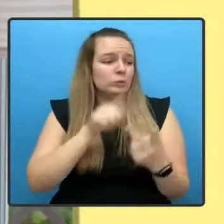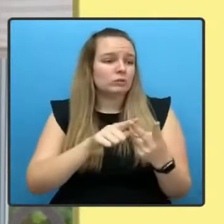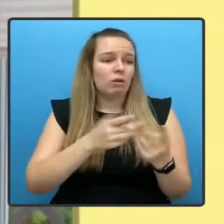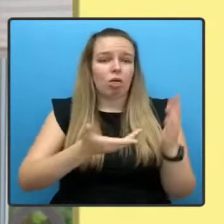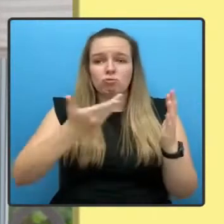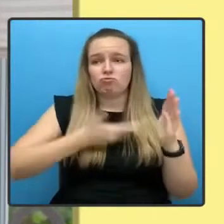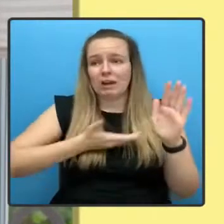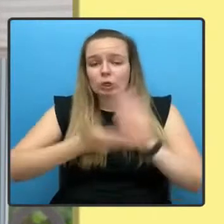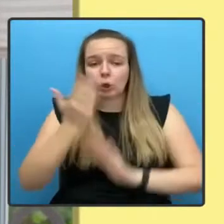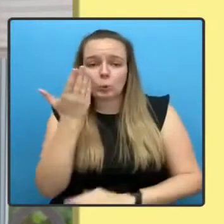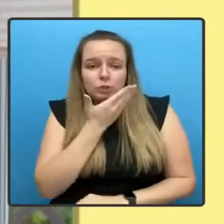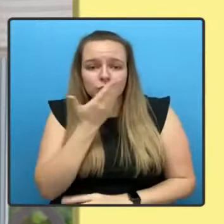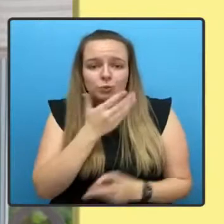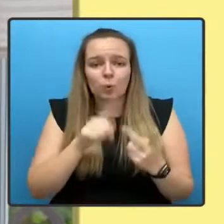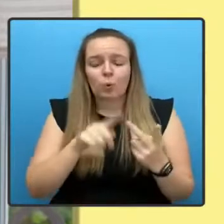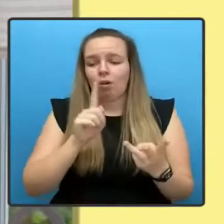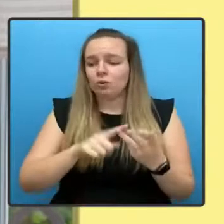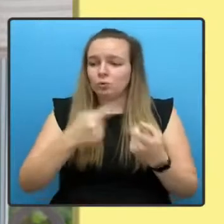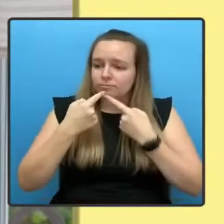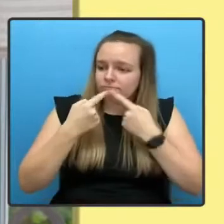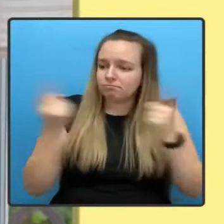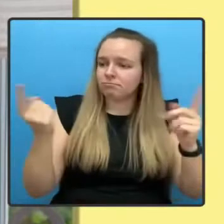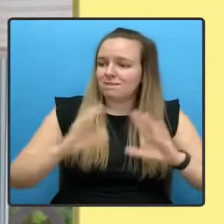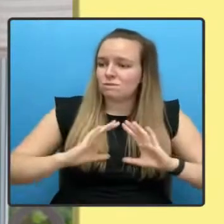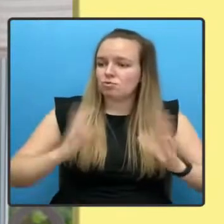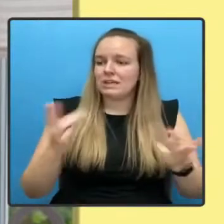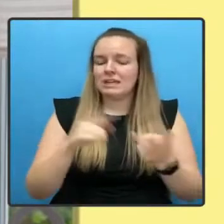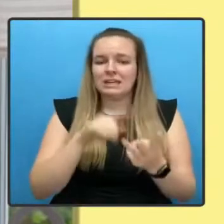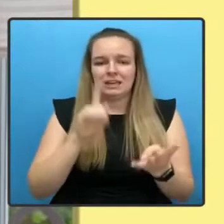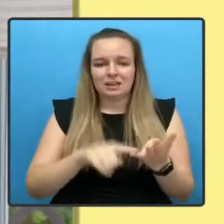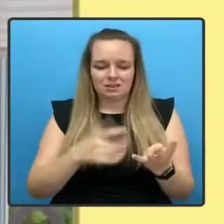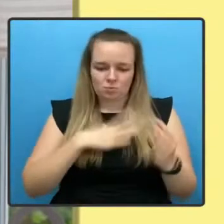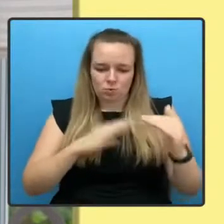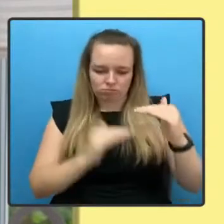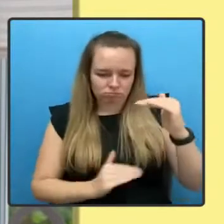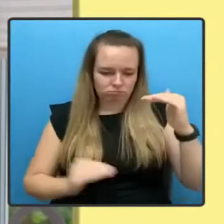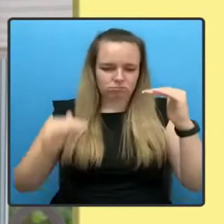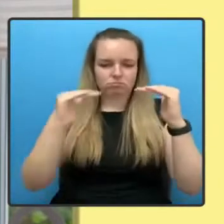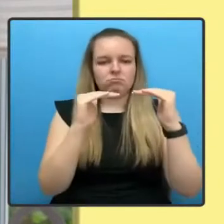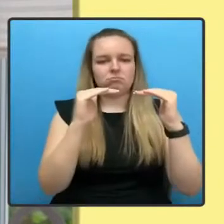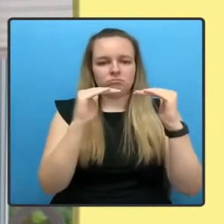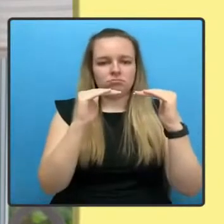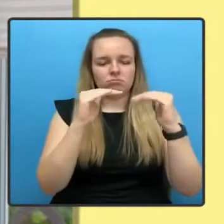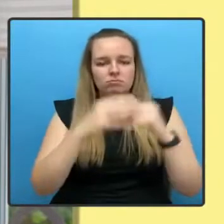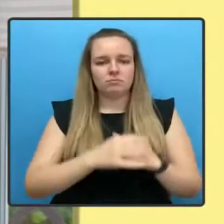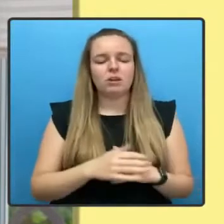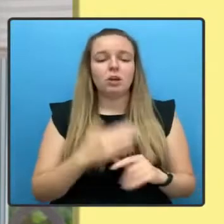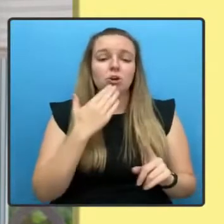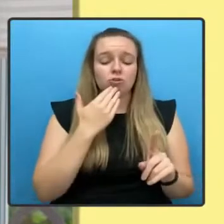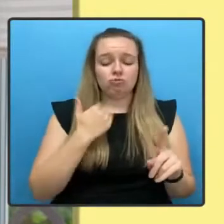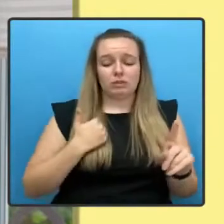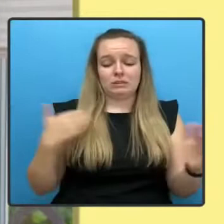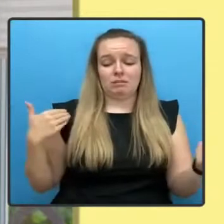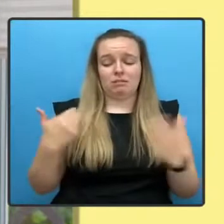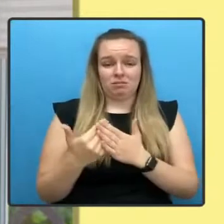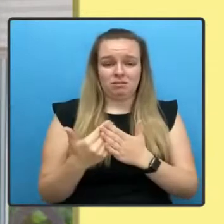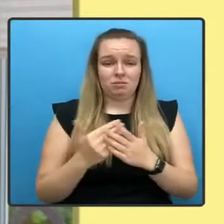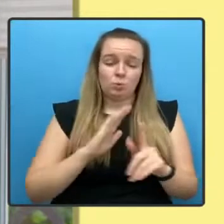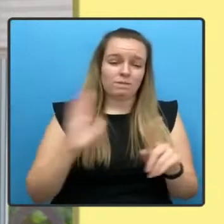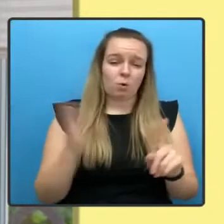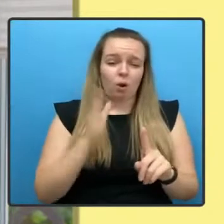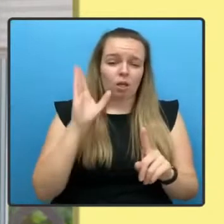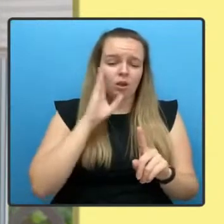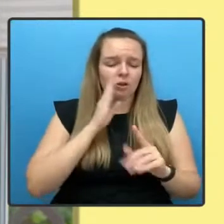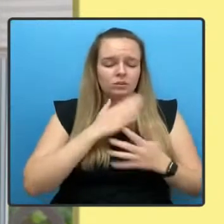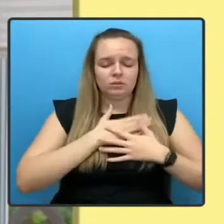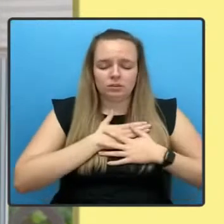expression, to be treated equally. In recent weeks, we've all heard heartbreaking stories from